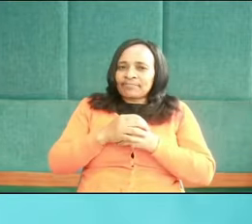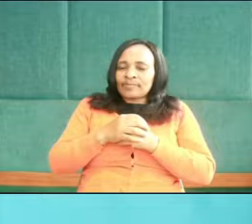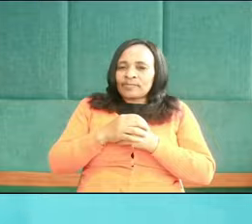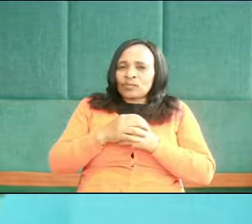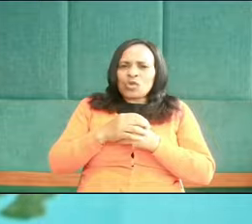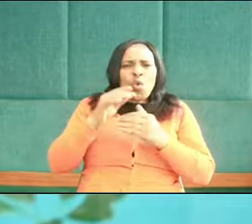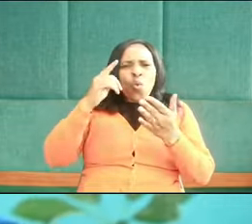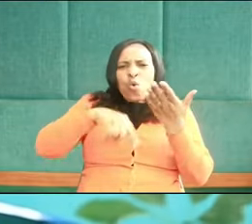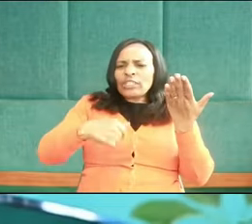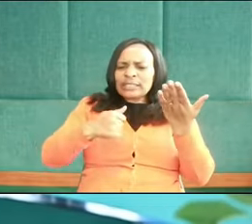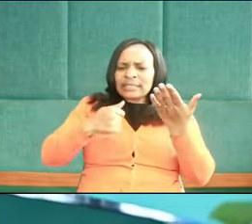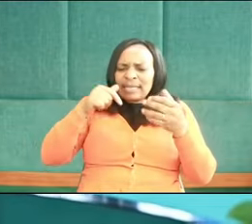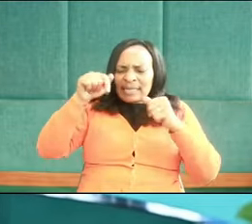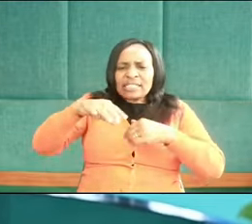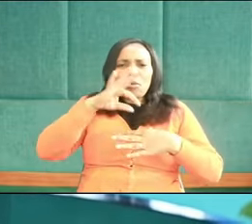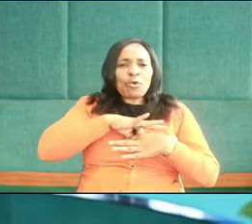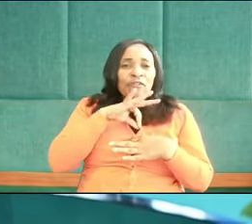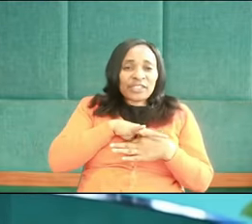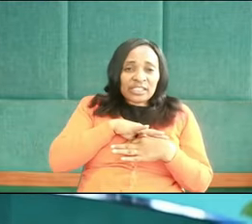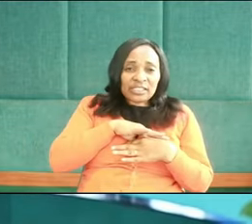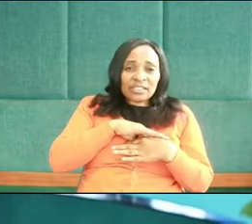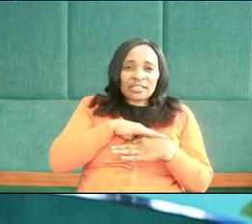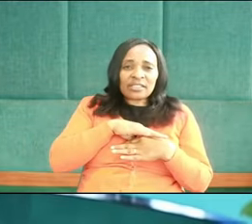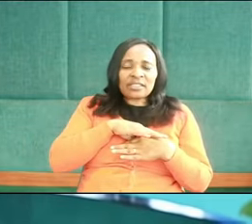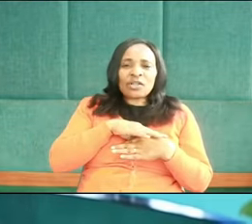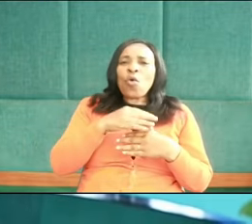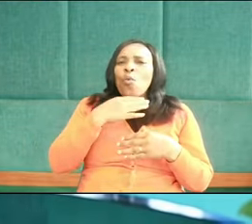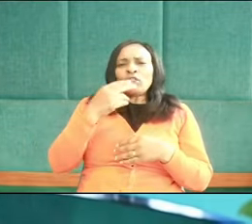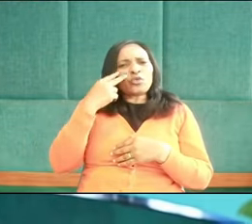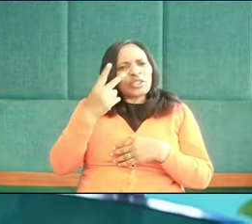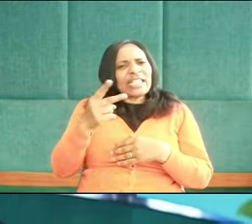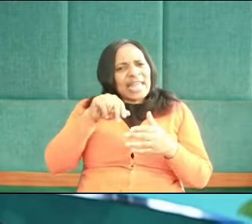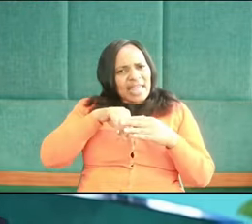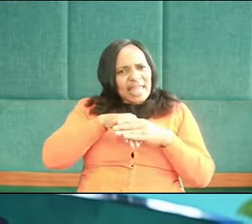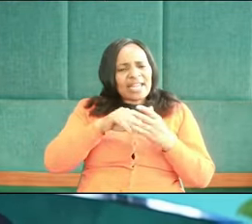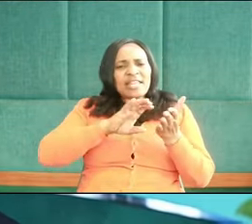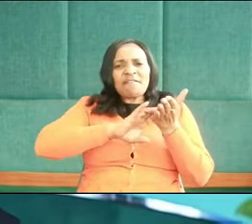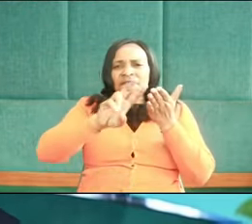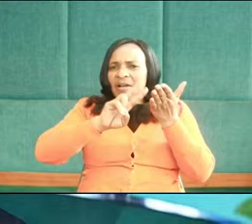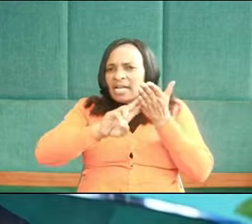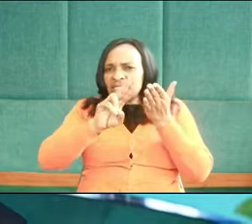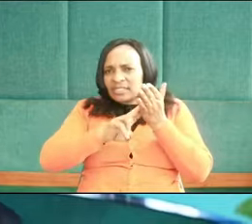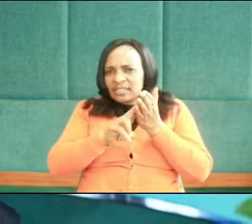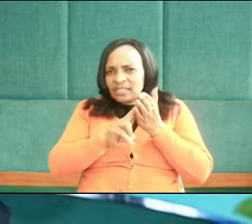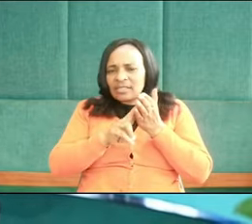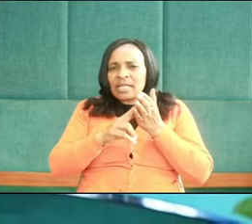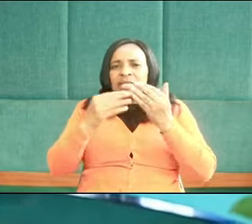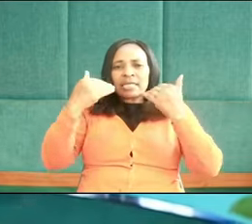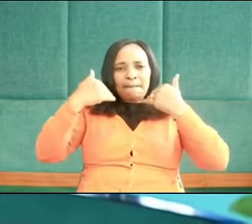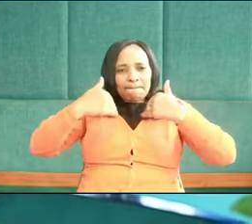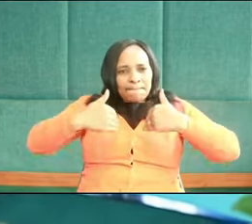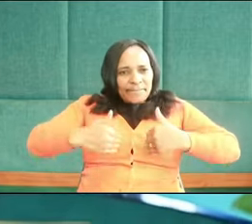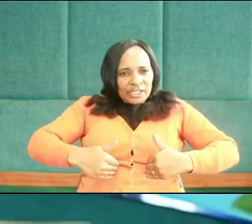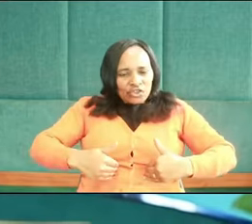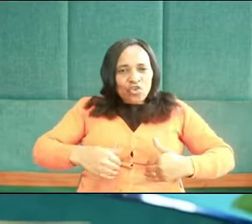What are these priorities? Notice what we see in the text, the path, the personal